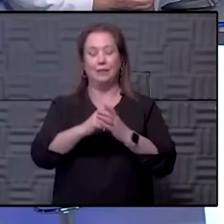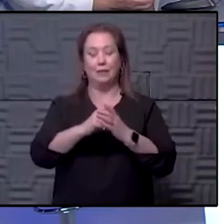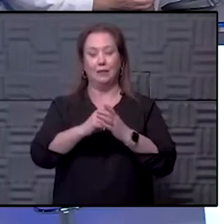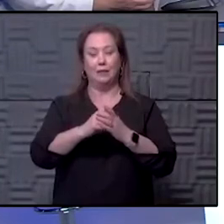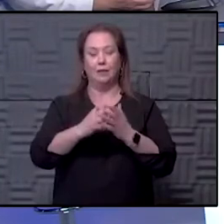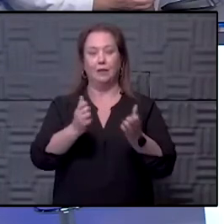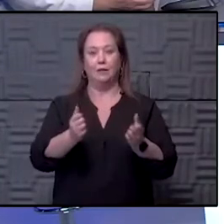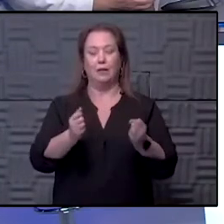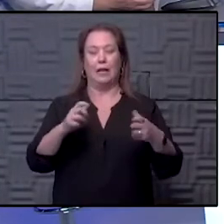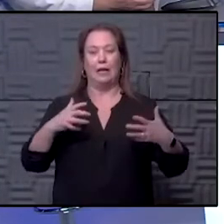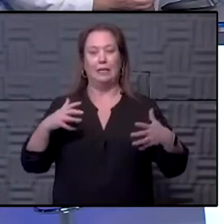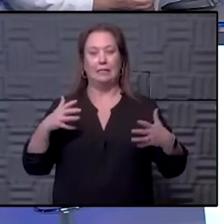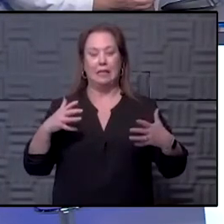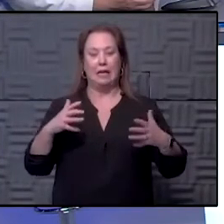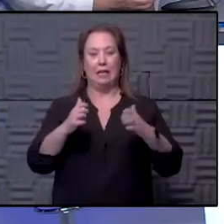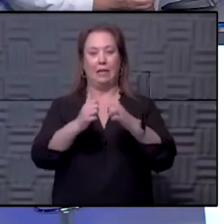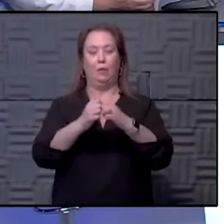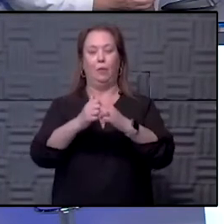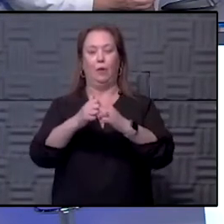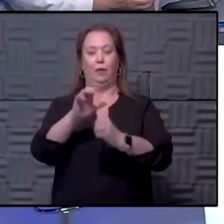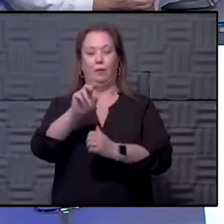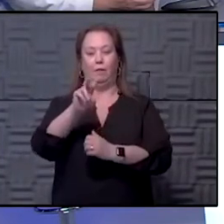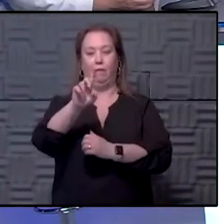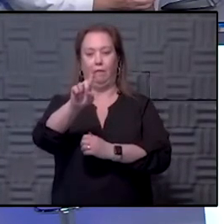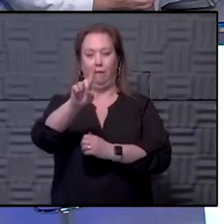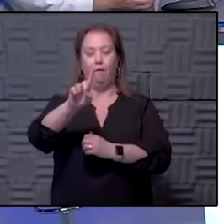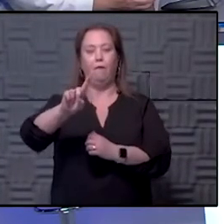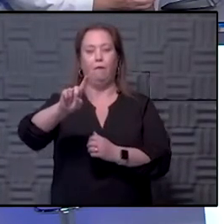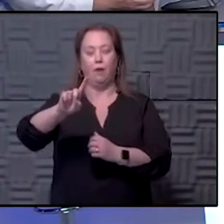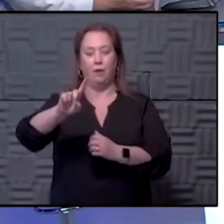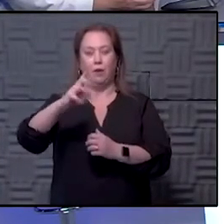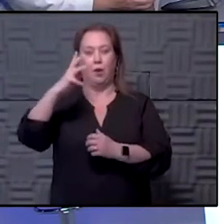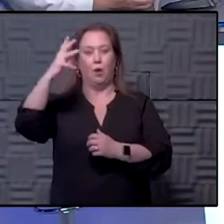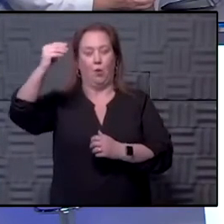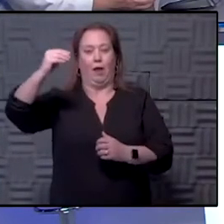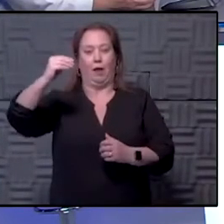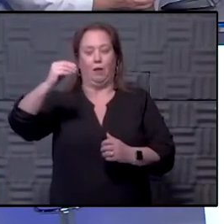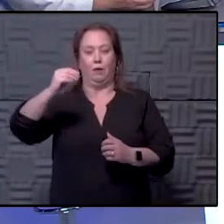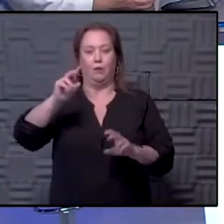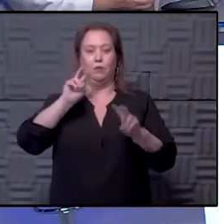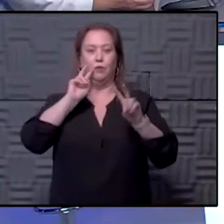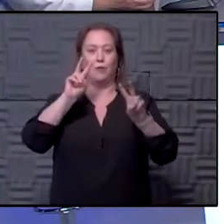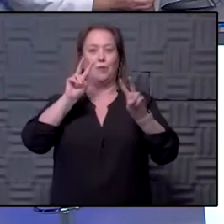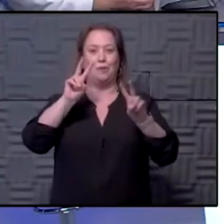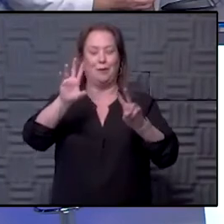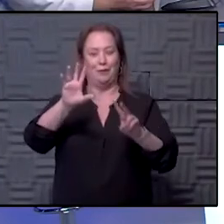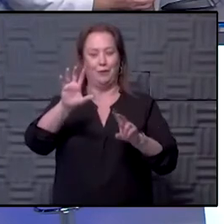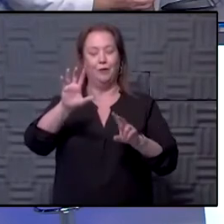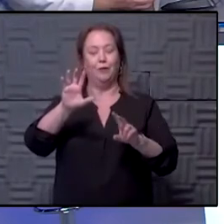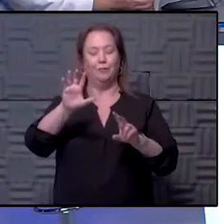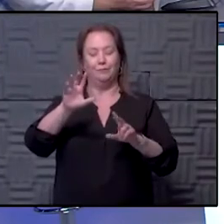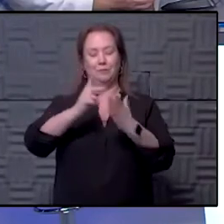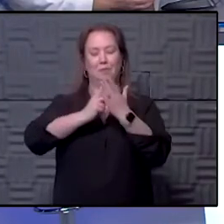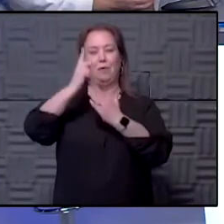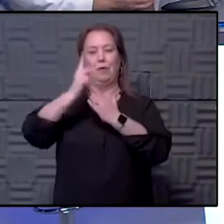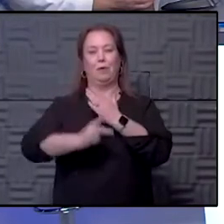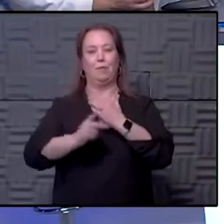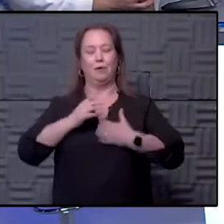had so much anxiety with this COVID, uh, going out in public until she started watching your show. And she just